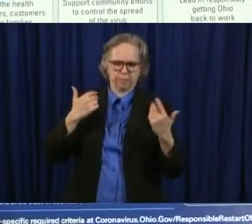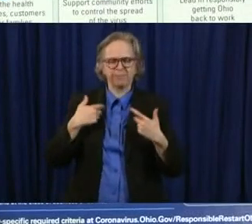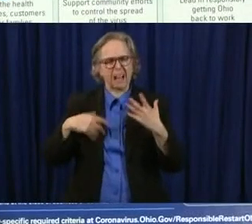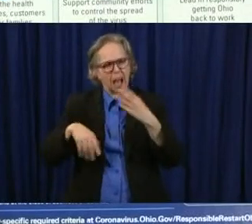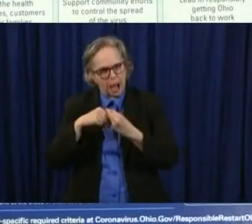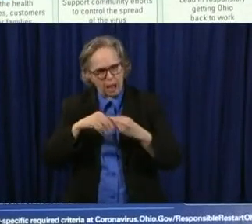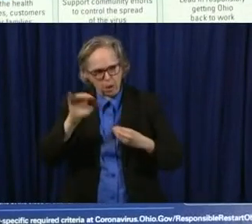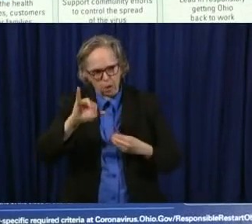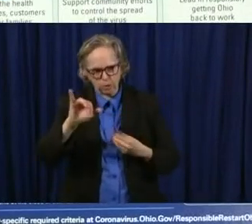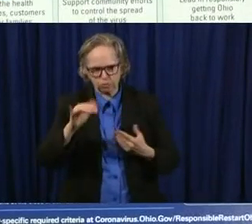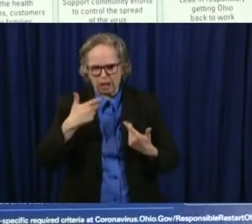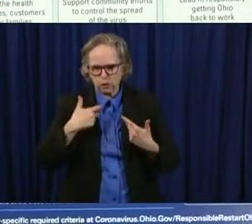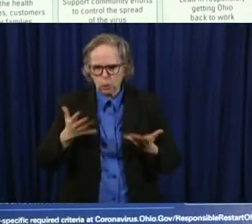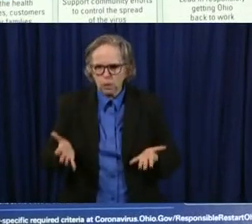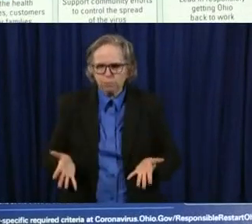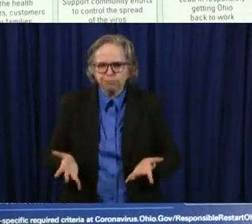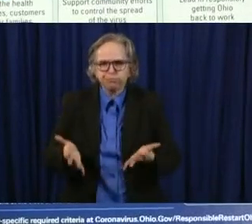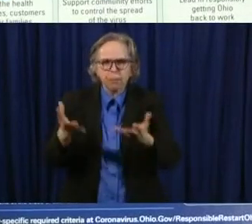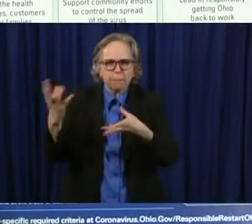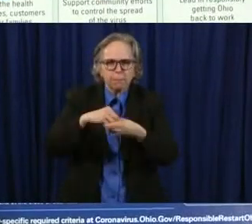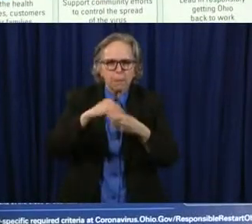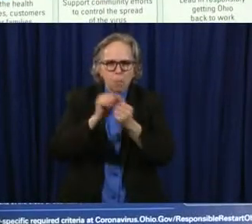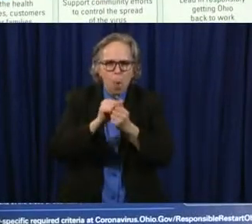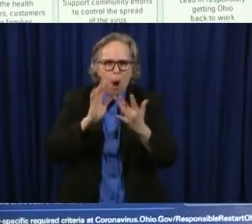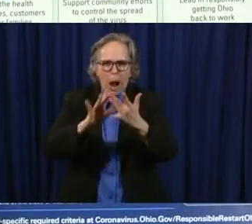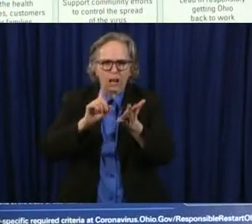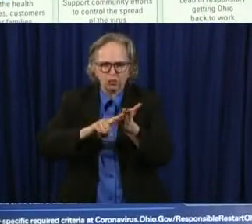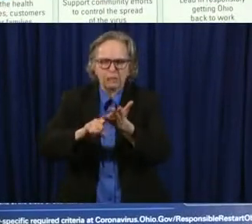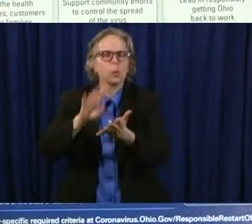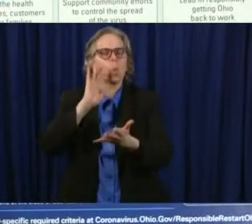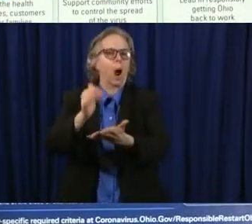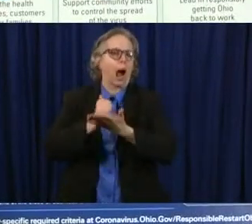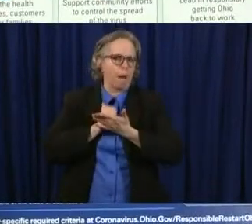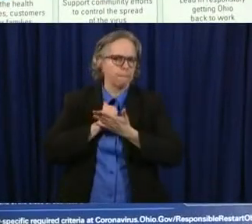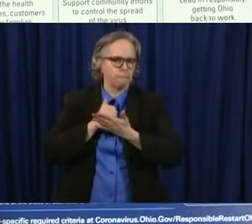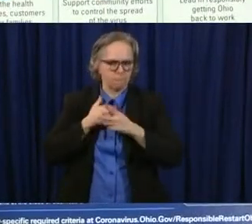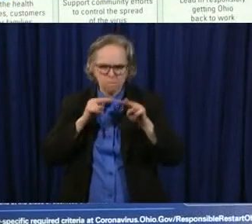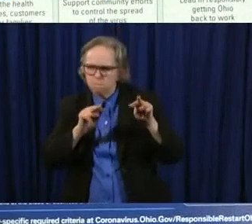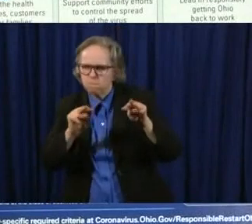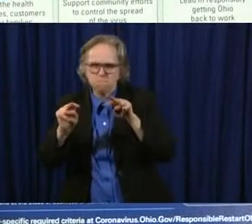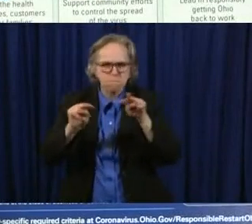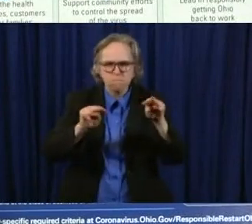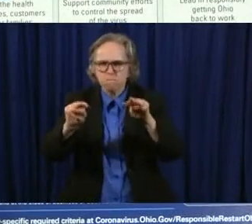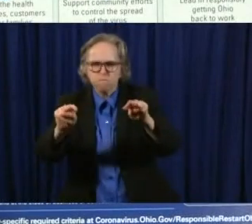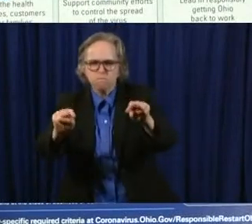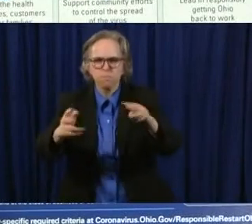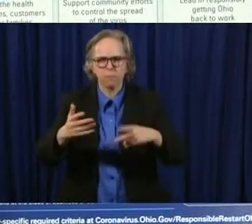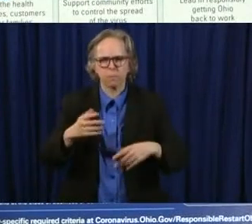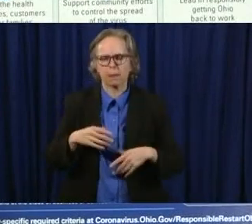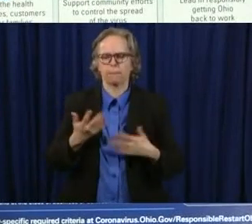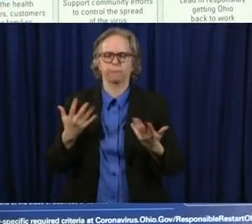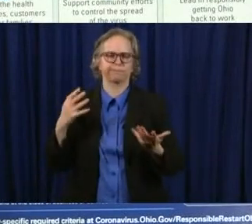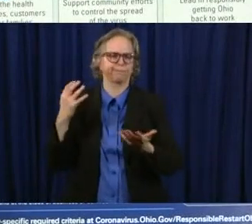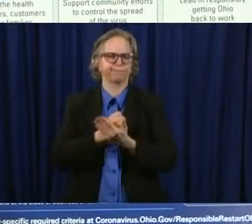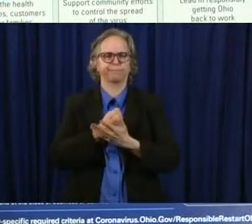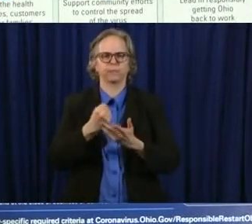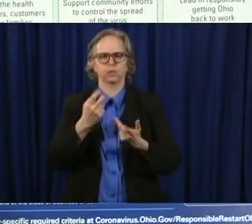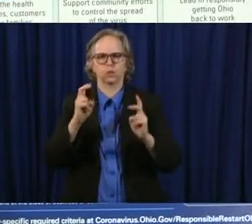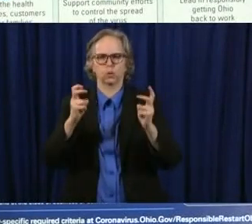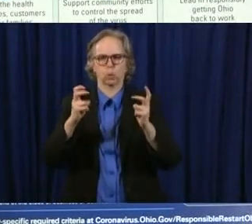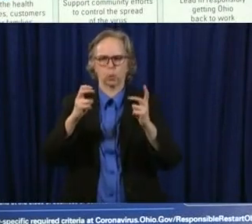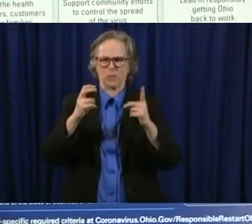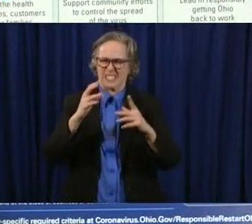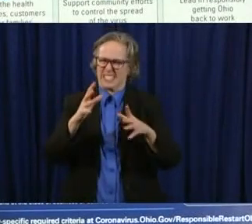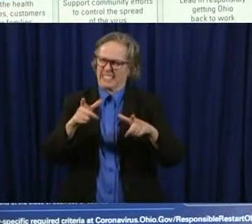and with both of them up um you know we'll have the ability to to limit uh exposure which is what we're trying to do